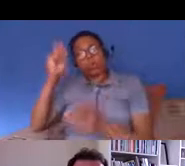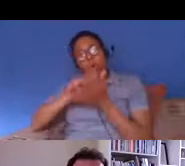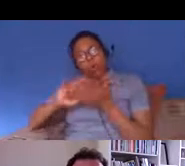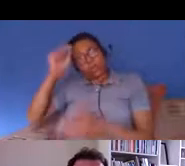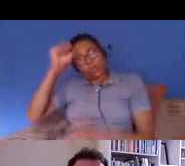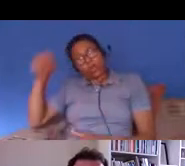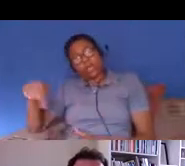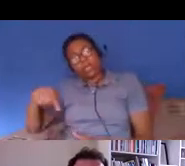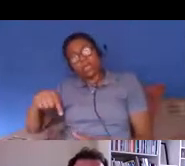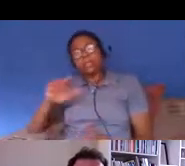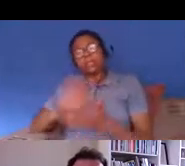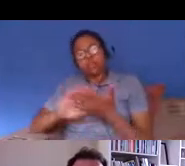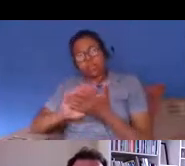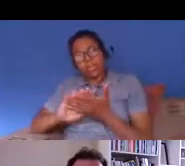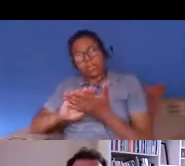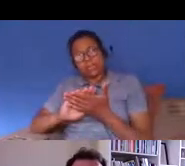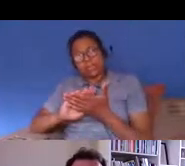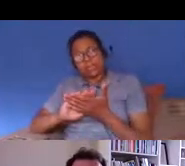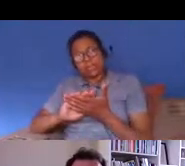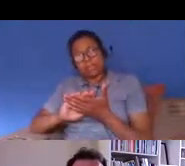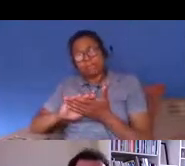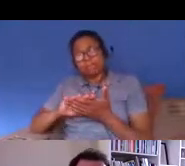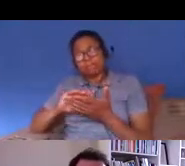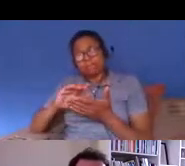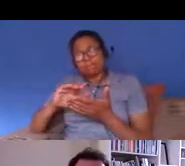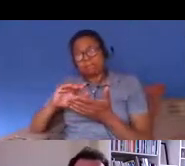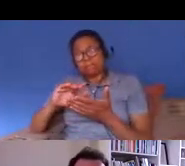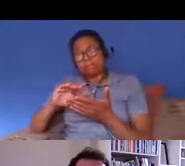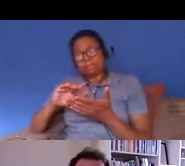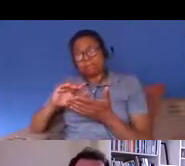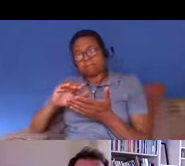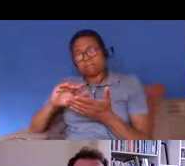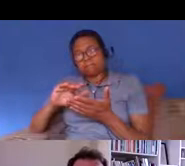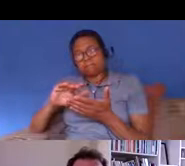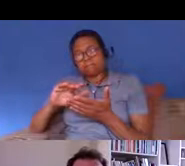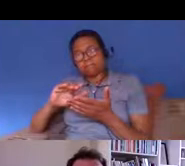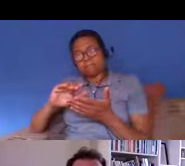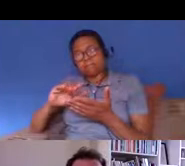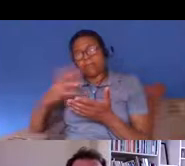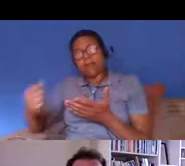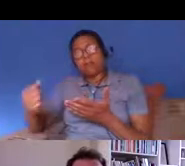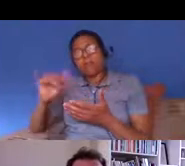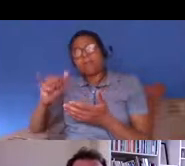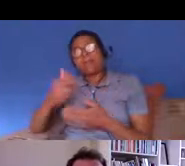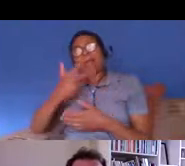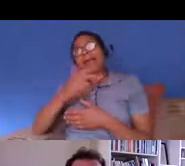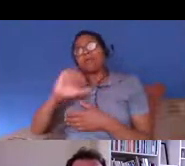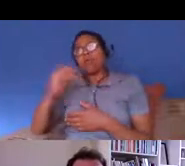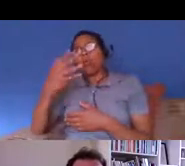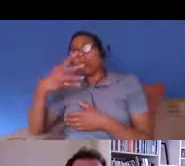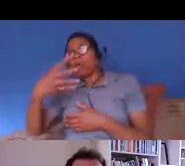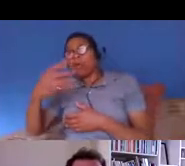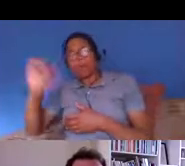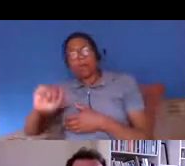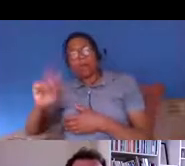extend the notice period for marriage basically in lots of cases cases and there are i think around eight or nine thousand of those cases per year now where